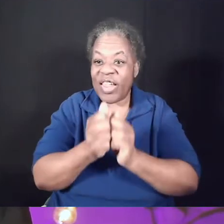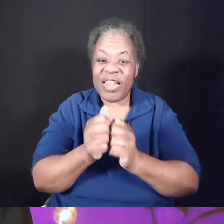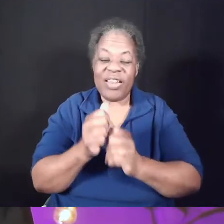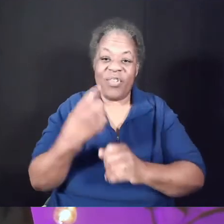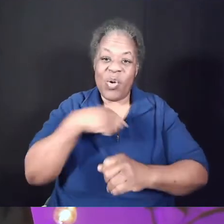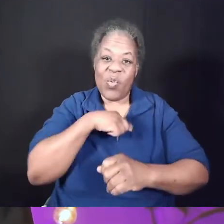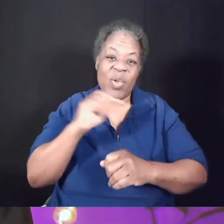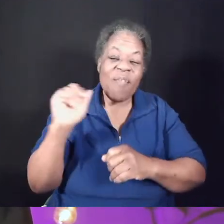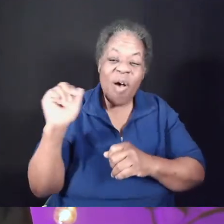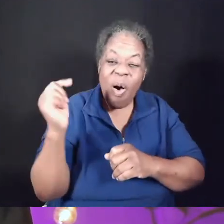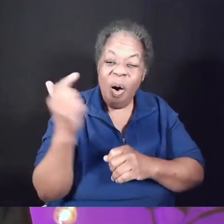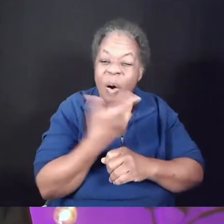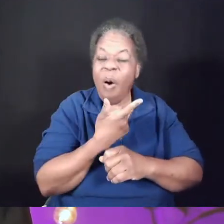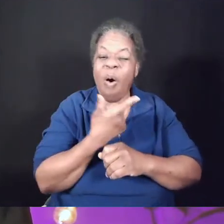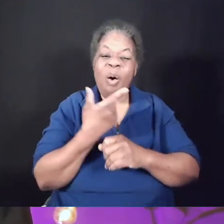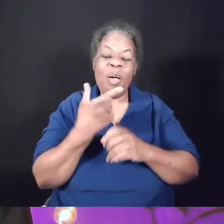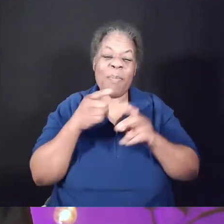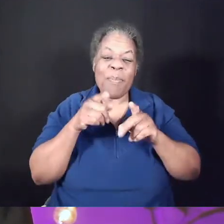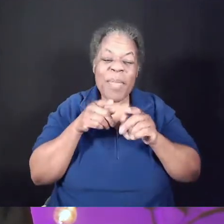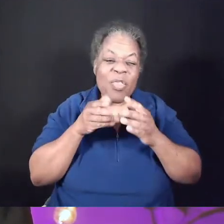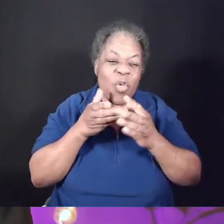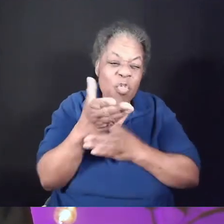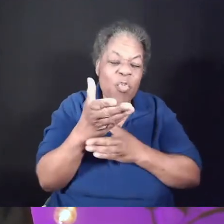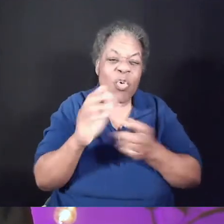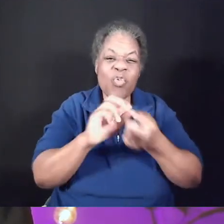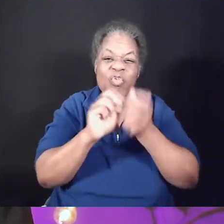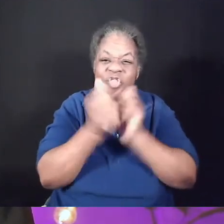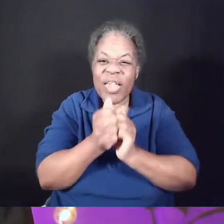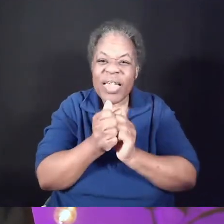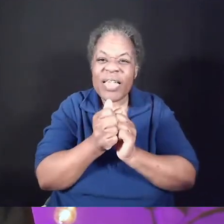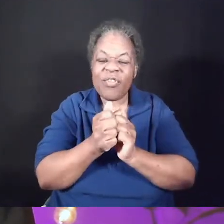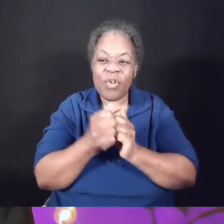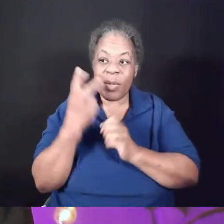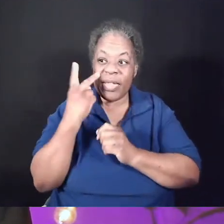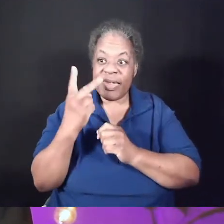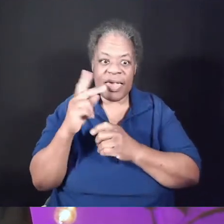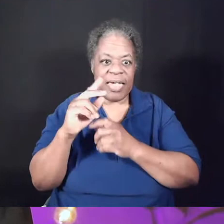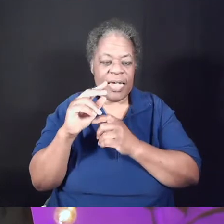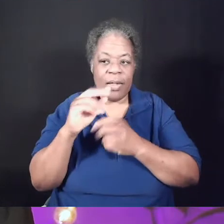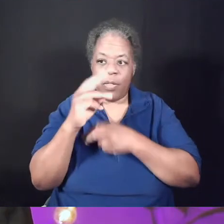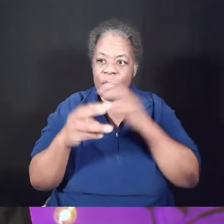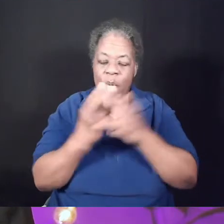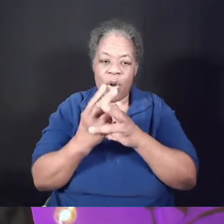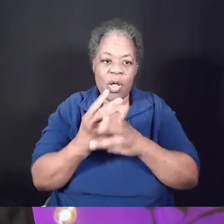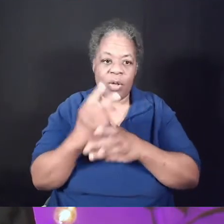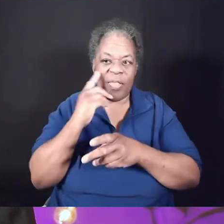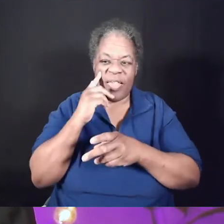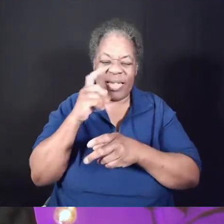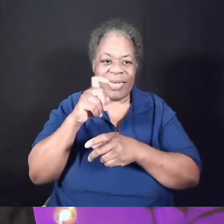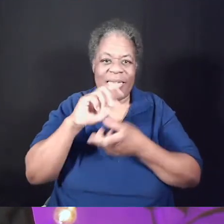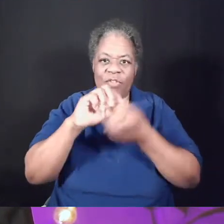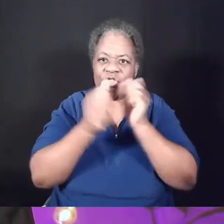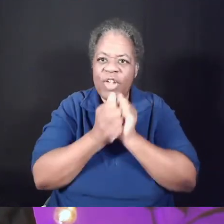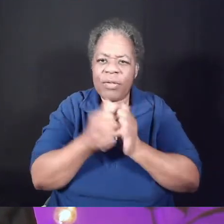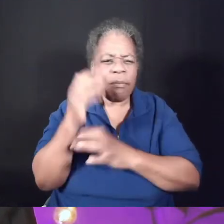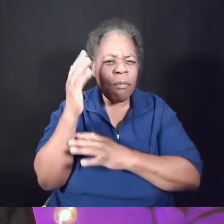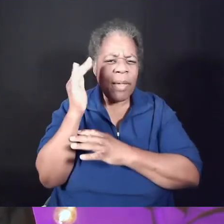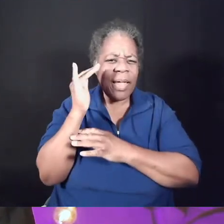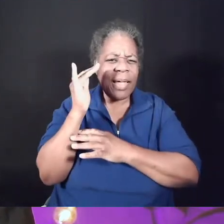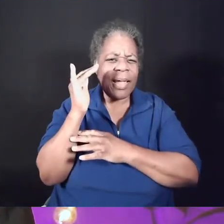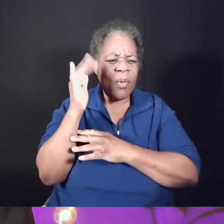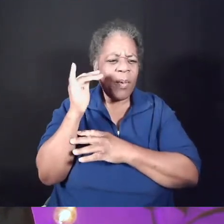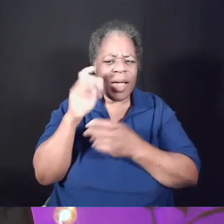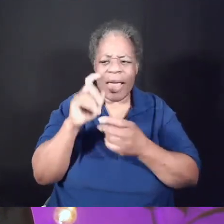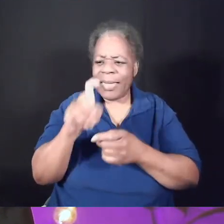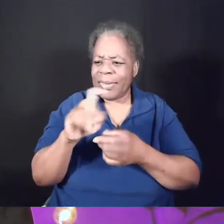while looking at the world around us, we often think change is needed. But why? You know, why do we feel the need for change? And how do we go about